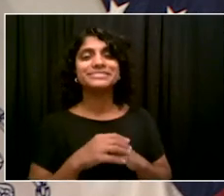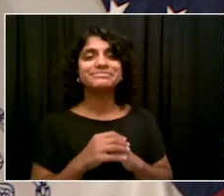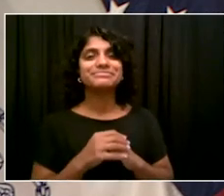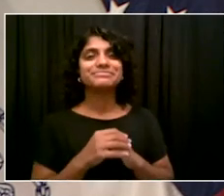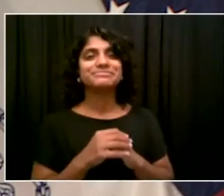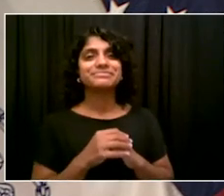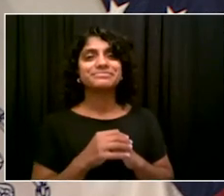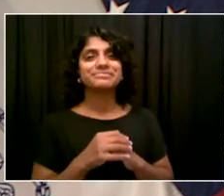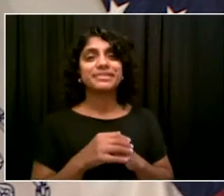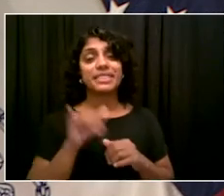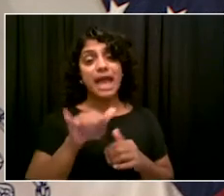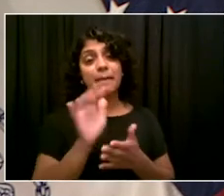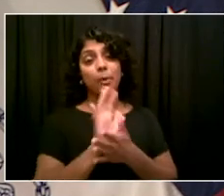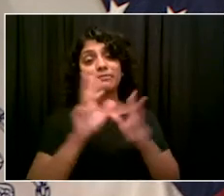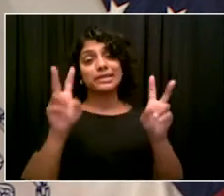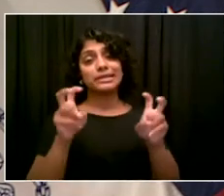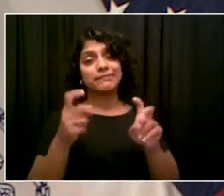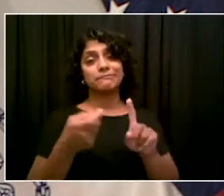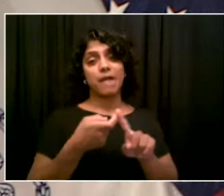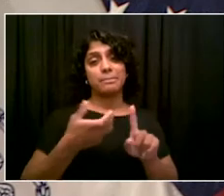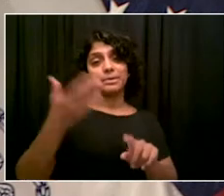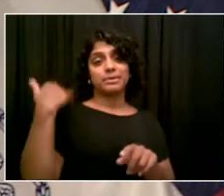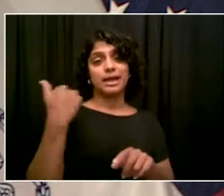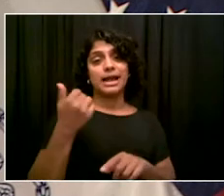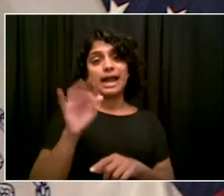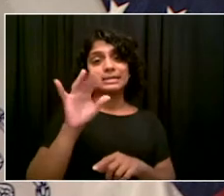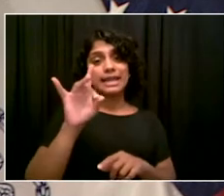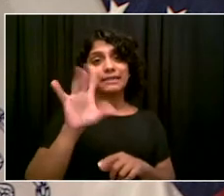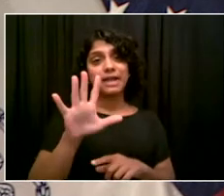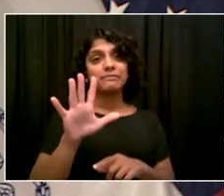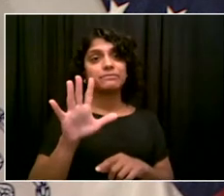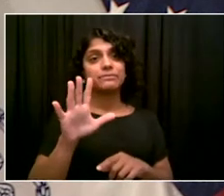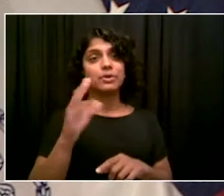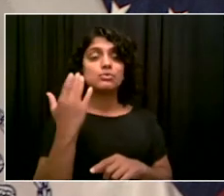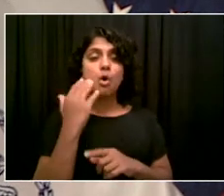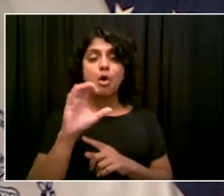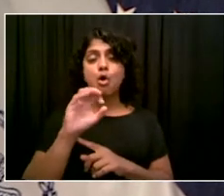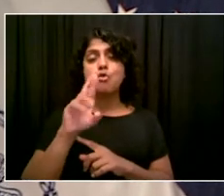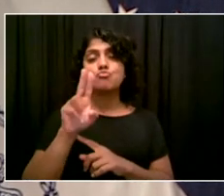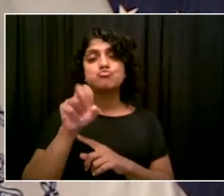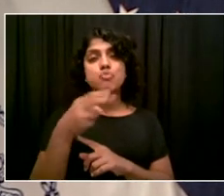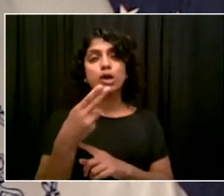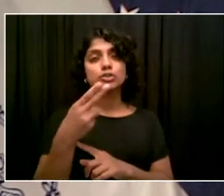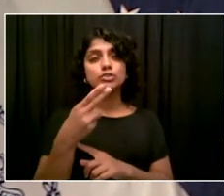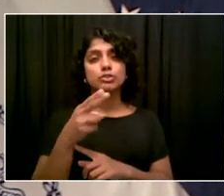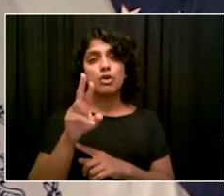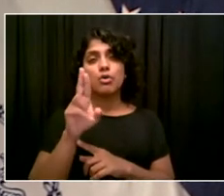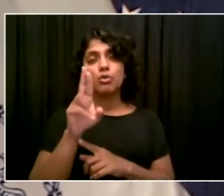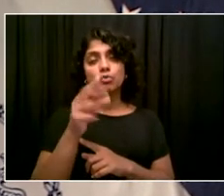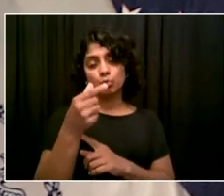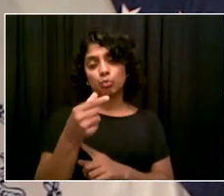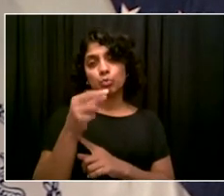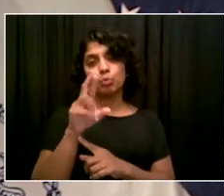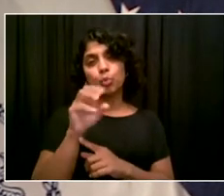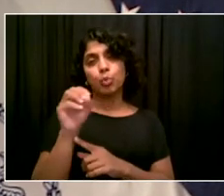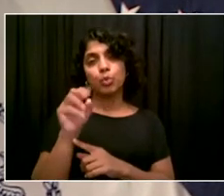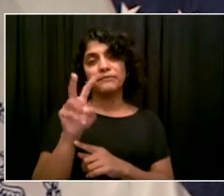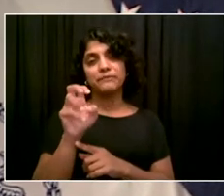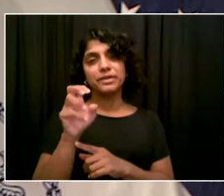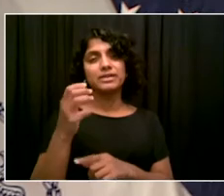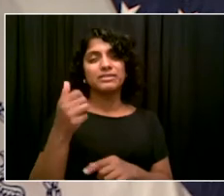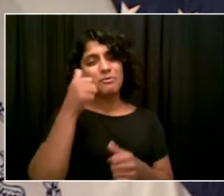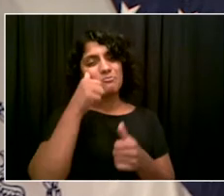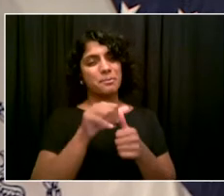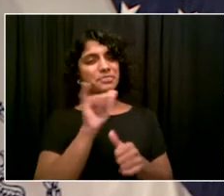That was, yeah, I remember the movie. Yeah, I know. Great. So I wanted to ask you about the recent Department